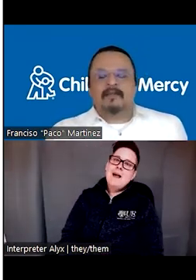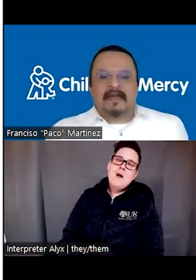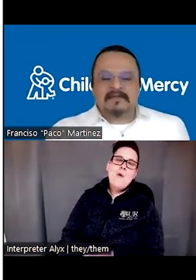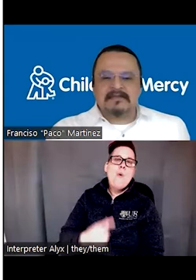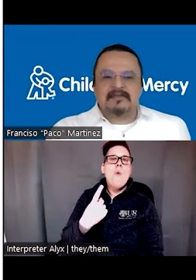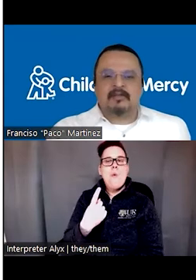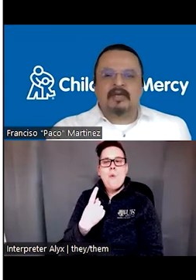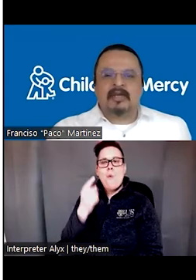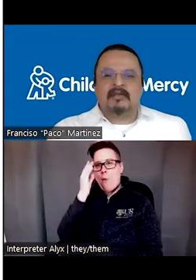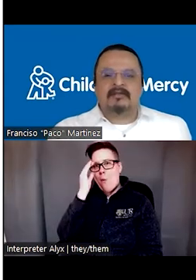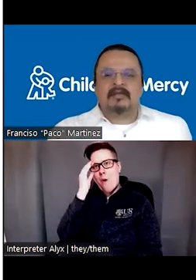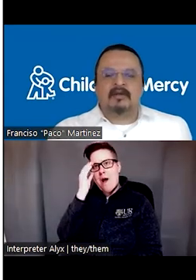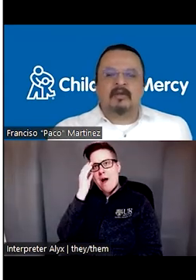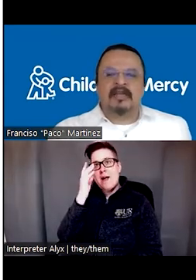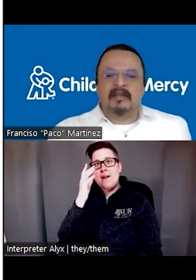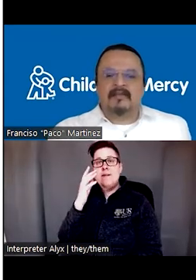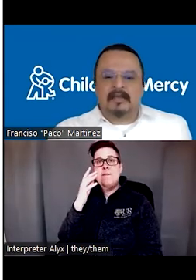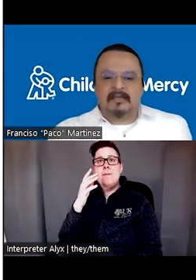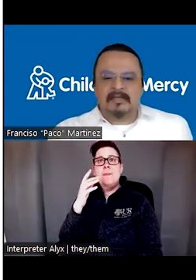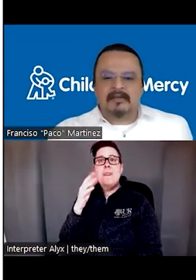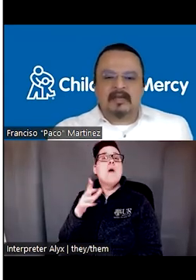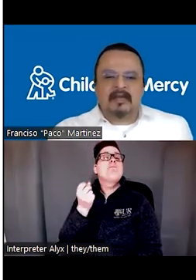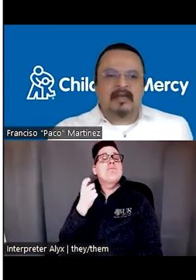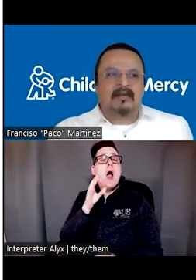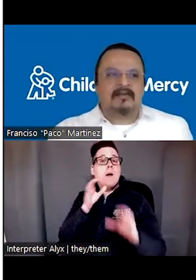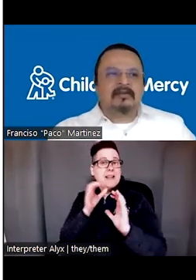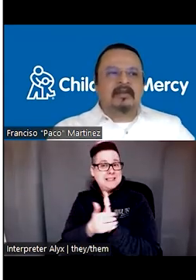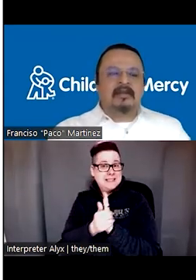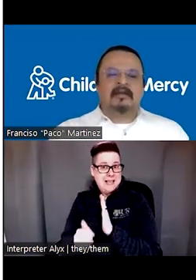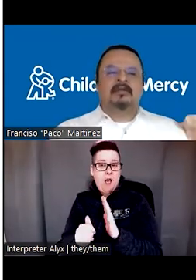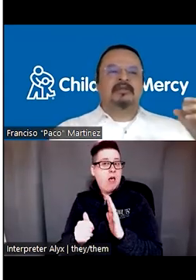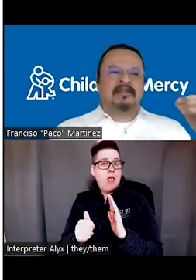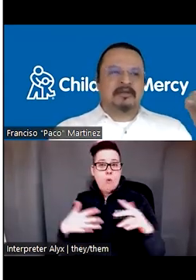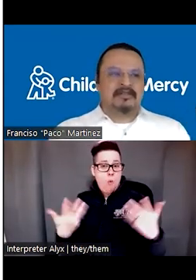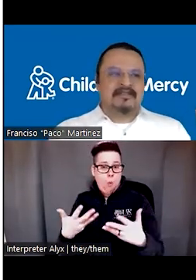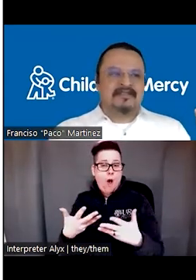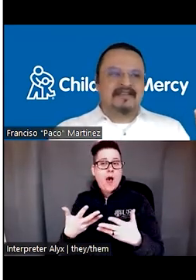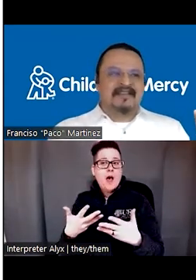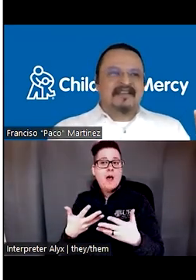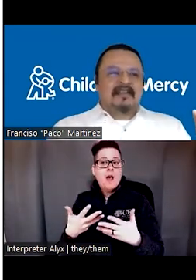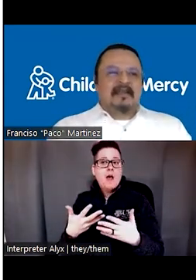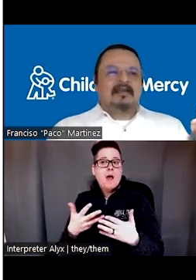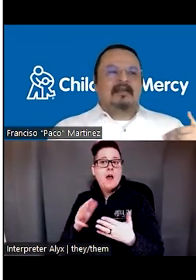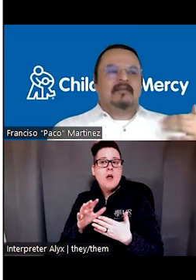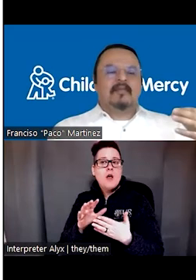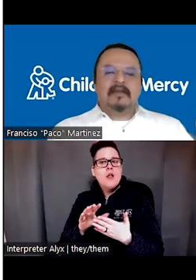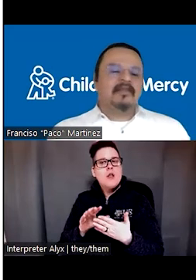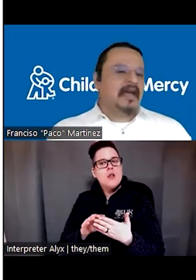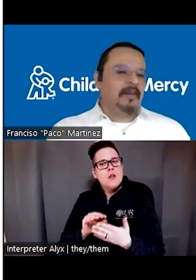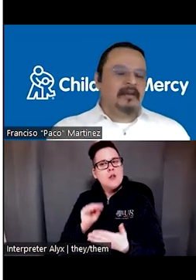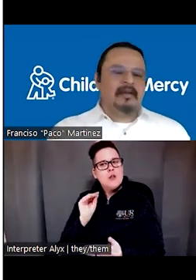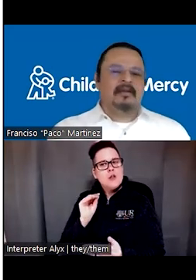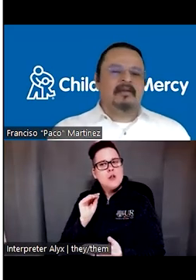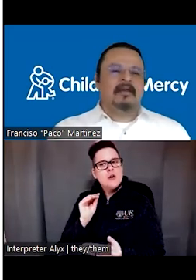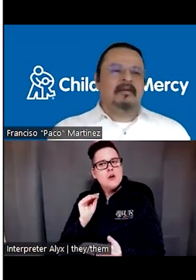more advanced communication, communicative skills that you can get is learn to take turns. And it may